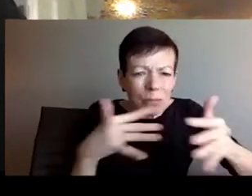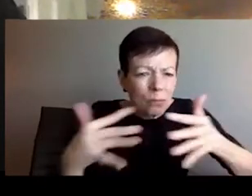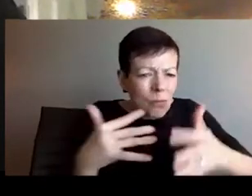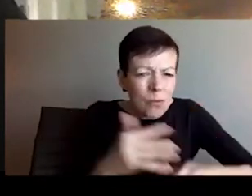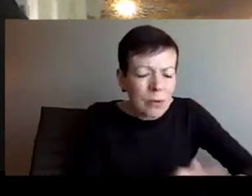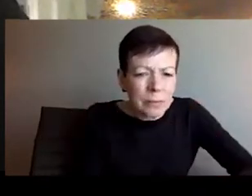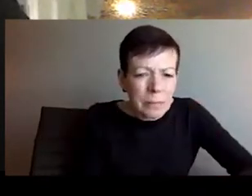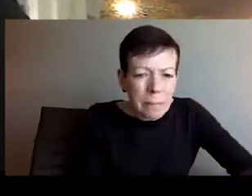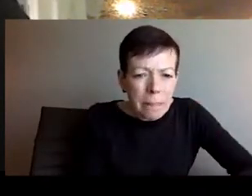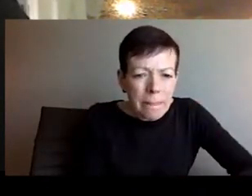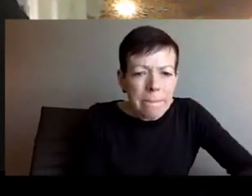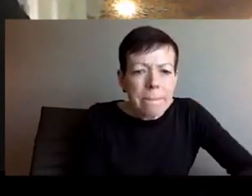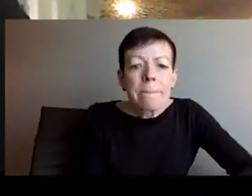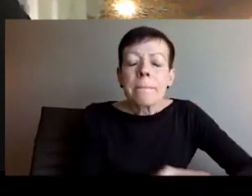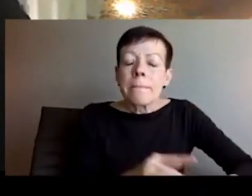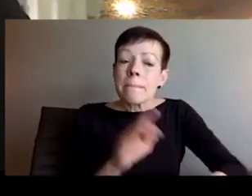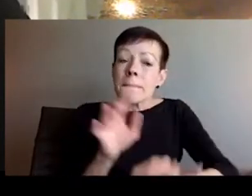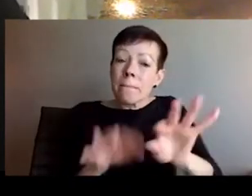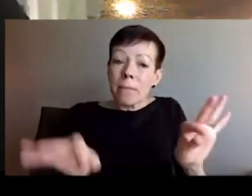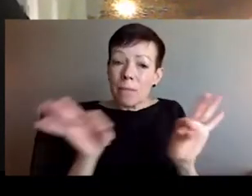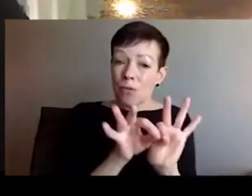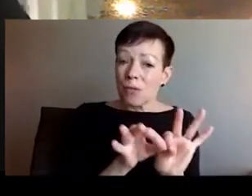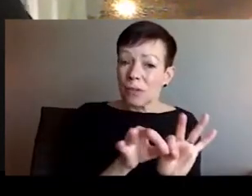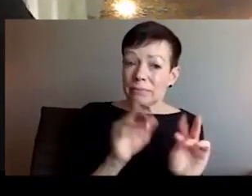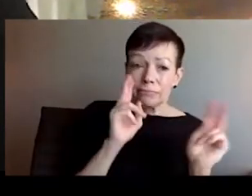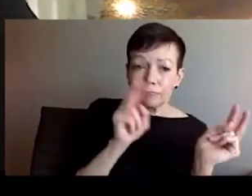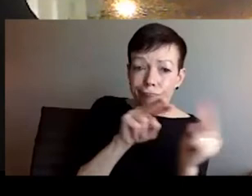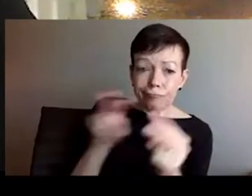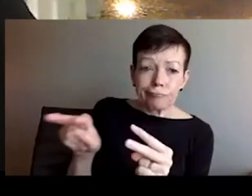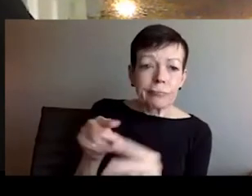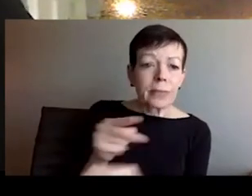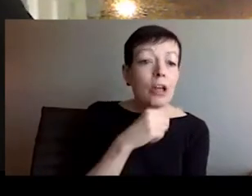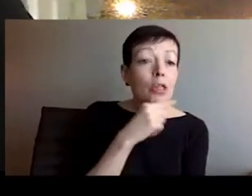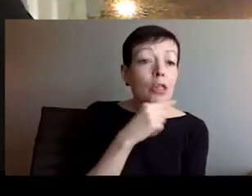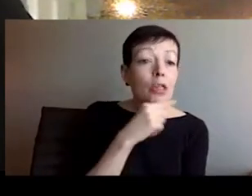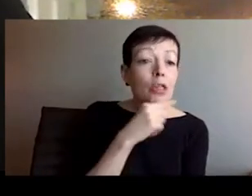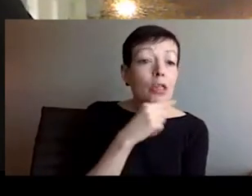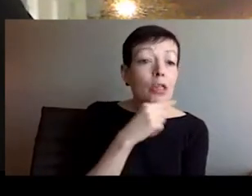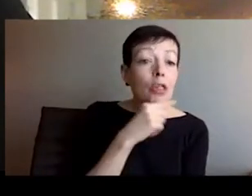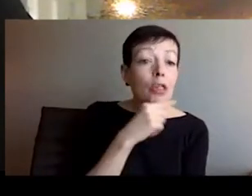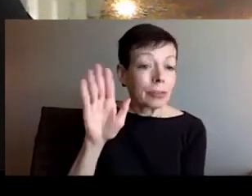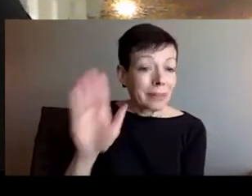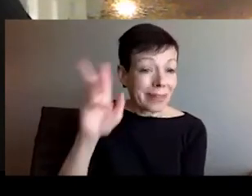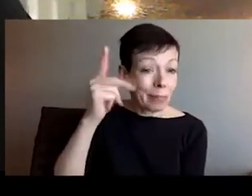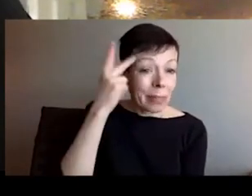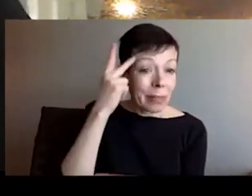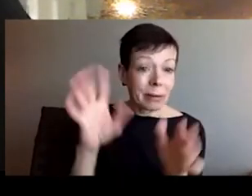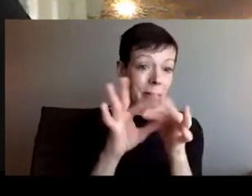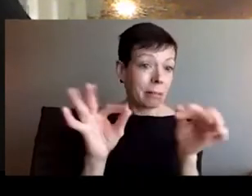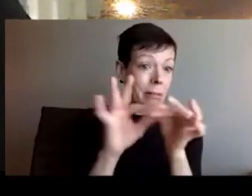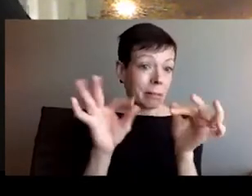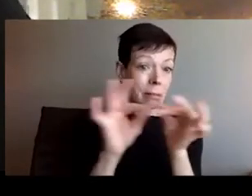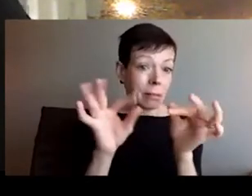city of Mariupol, this is basically a genocide of Ukrainian people, because